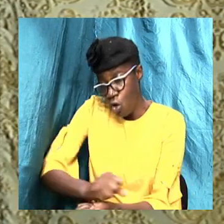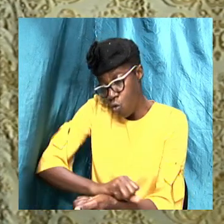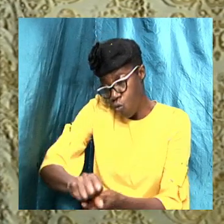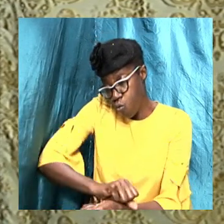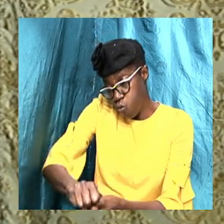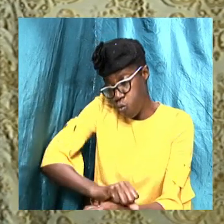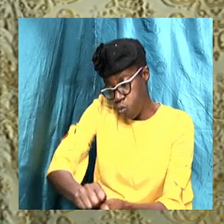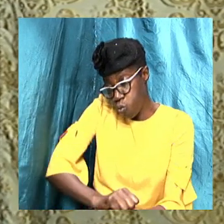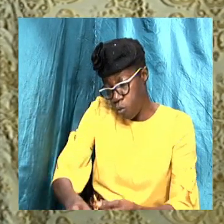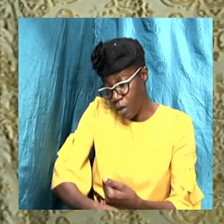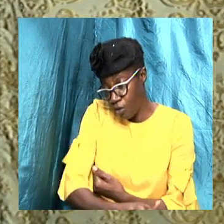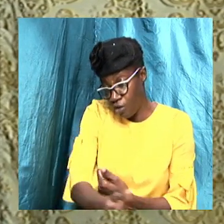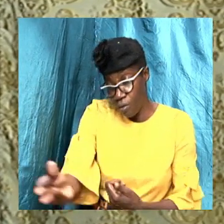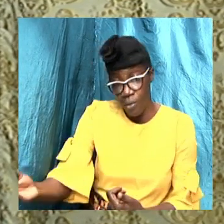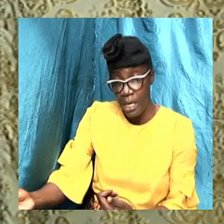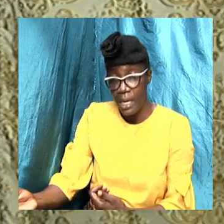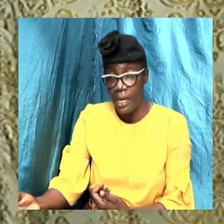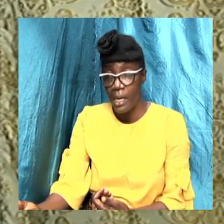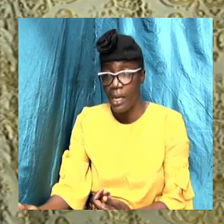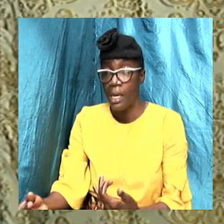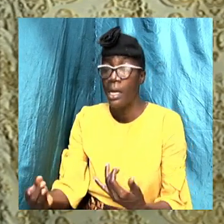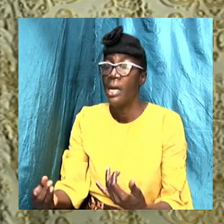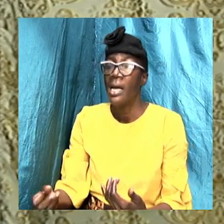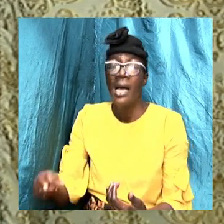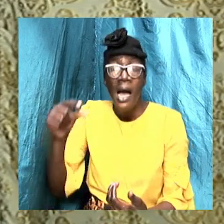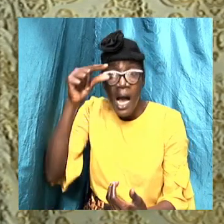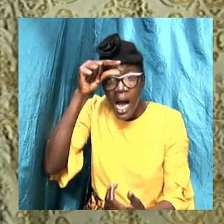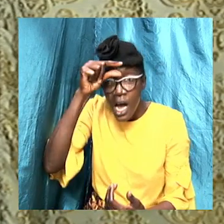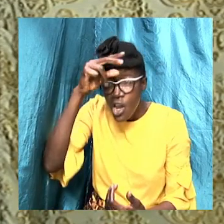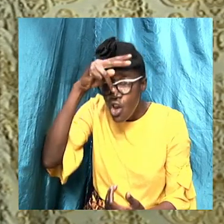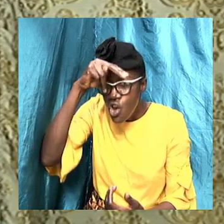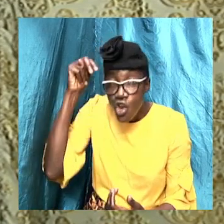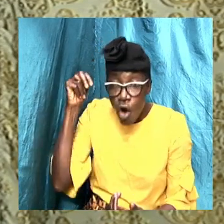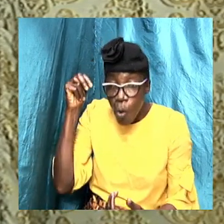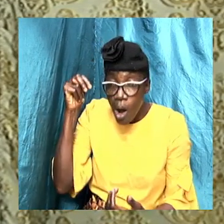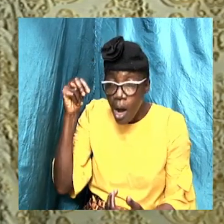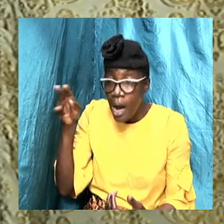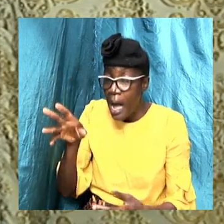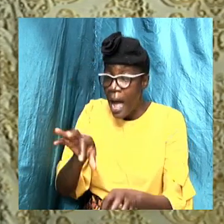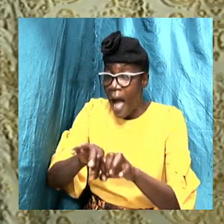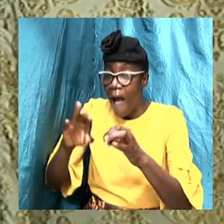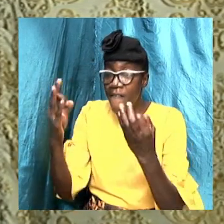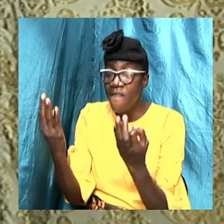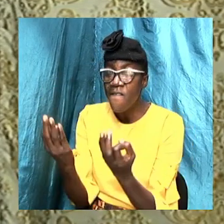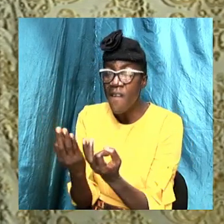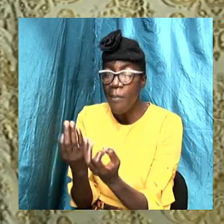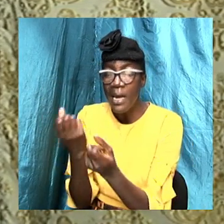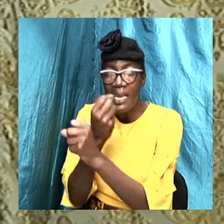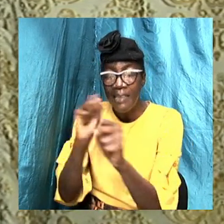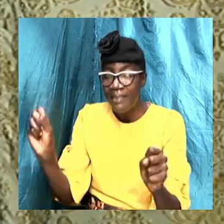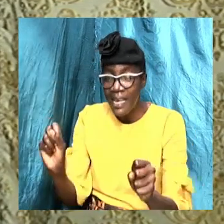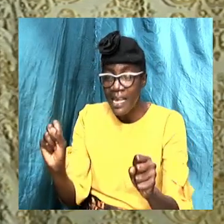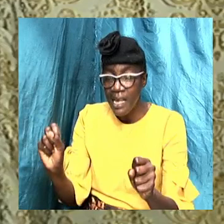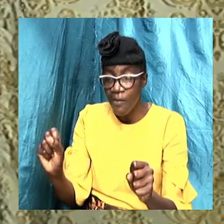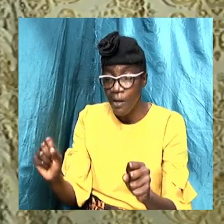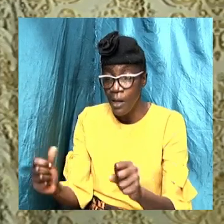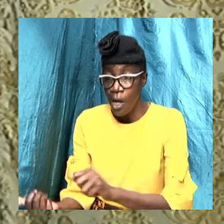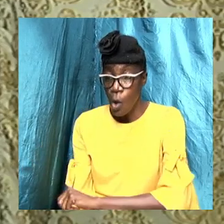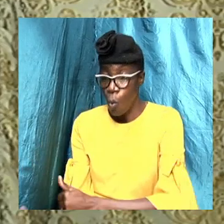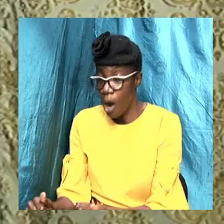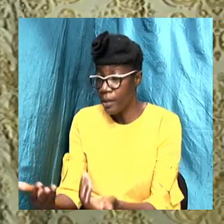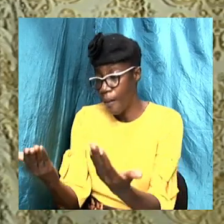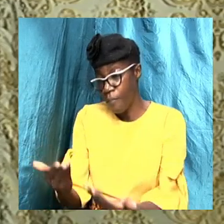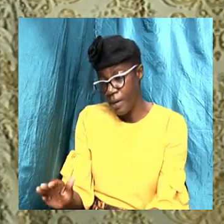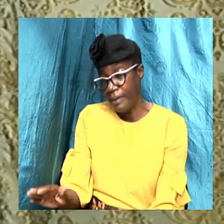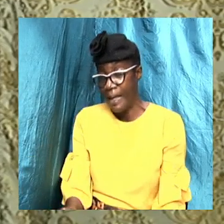so to speak. And Noah and his family were saved. Water brings both death and life. It